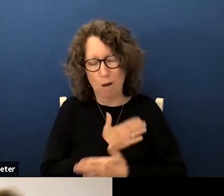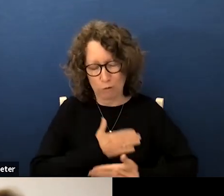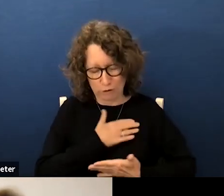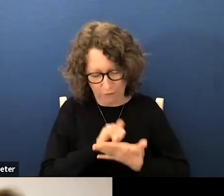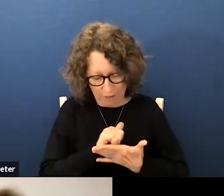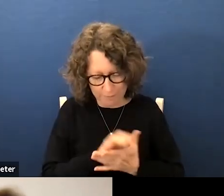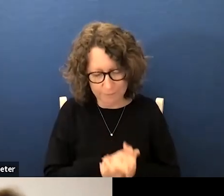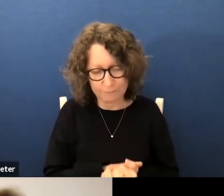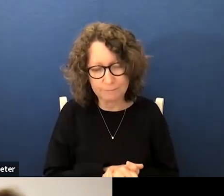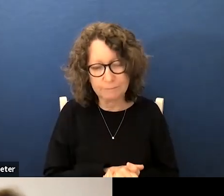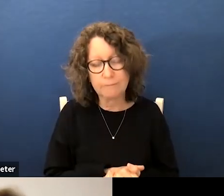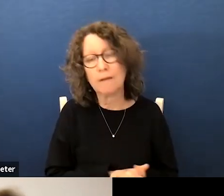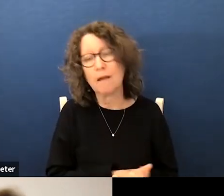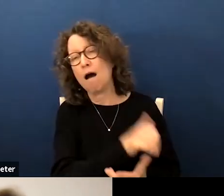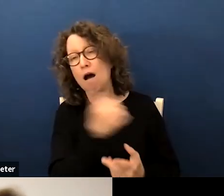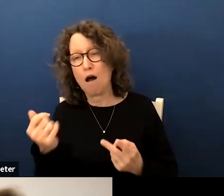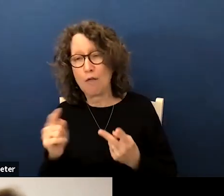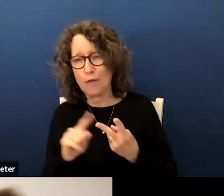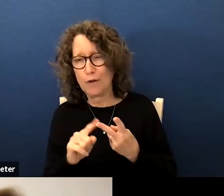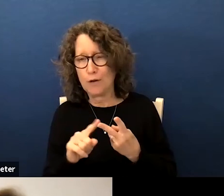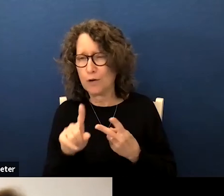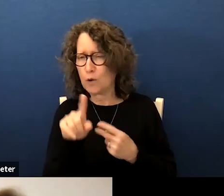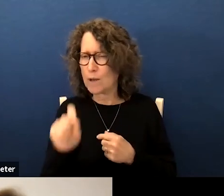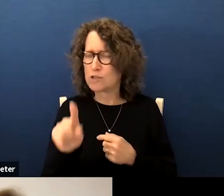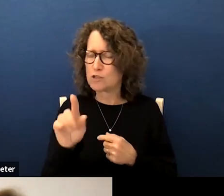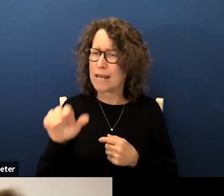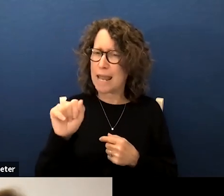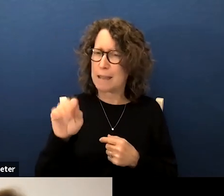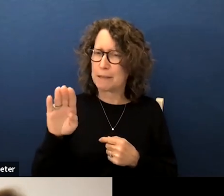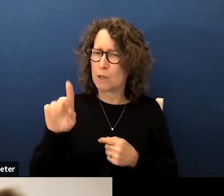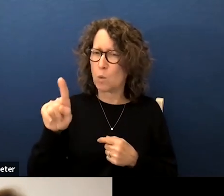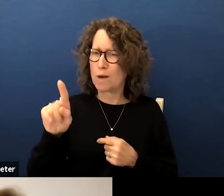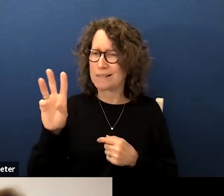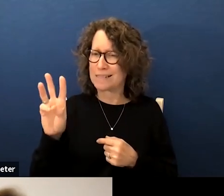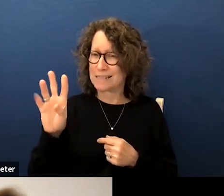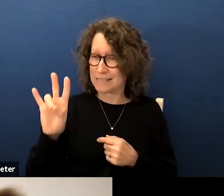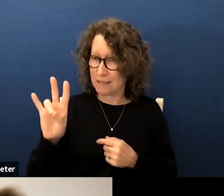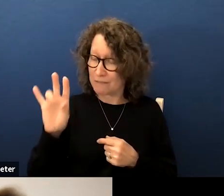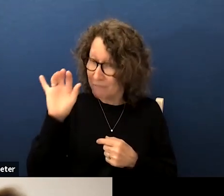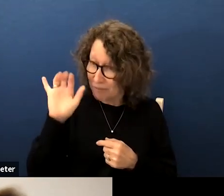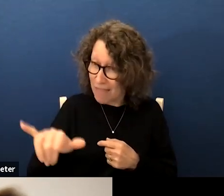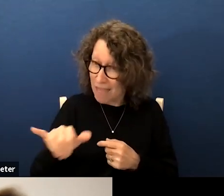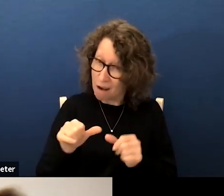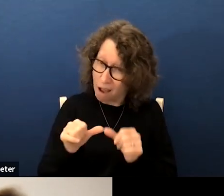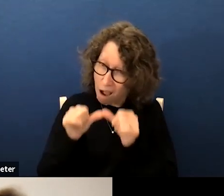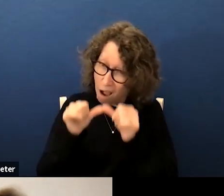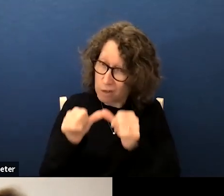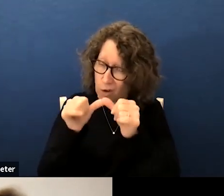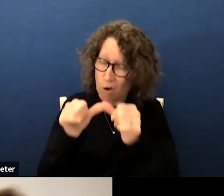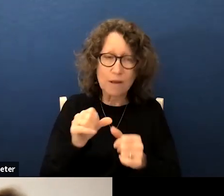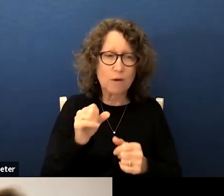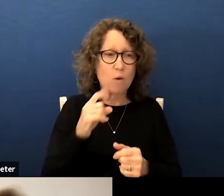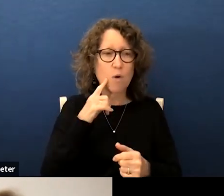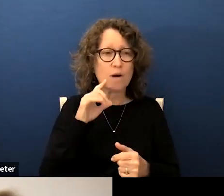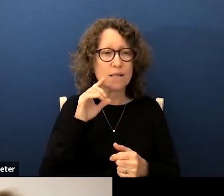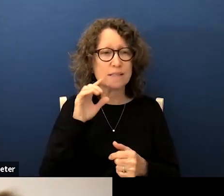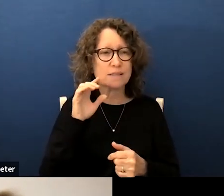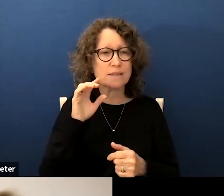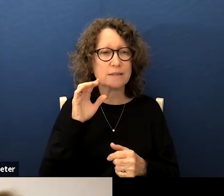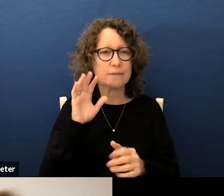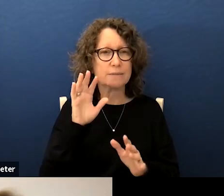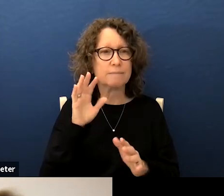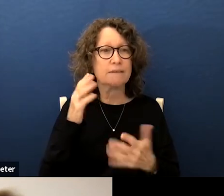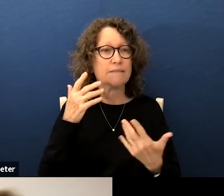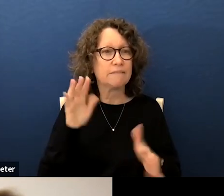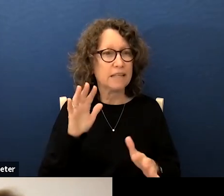and then the other thing i had a question um on the ab167 is that ongoing or is that okay so